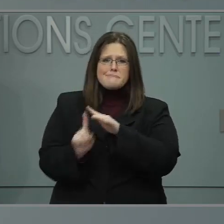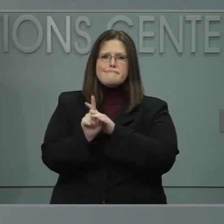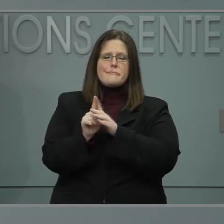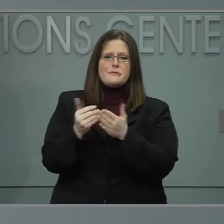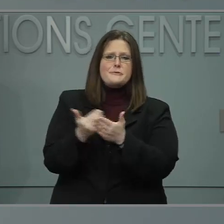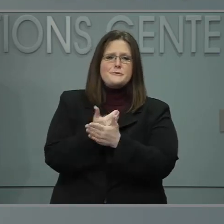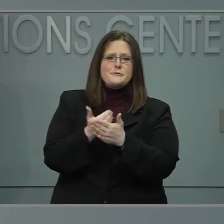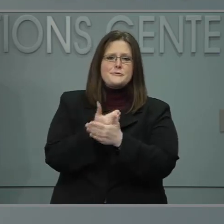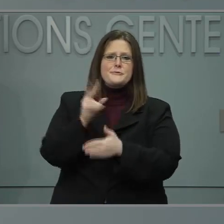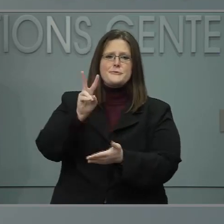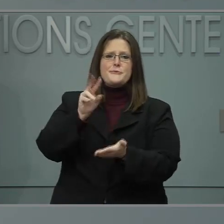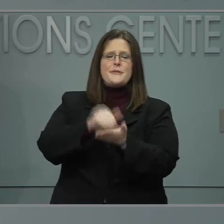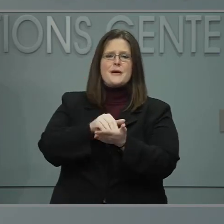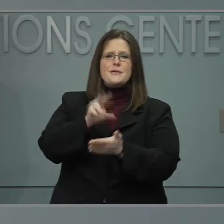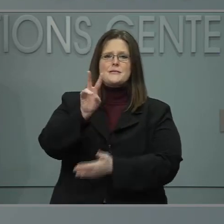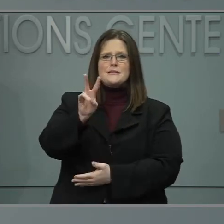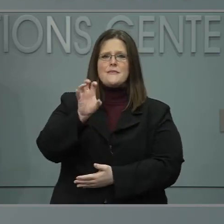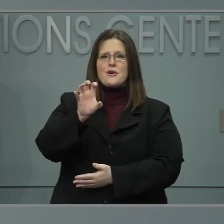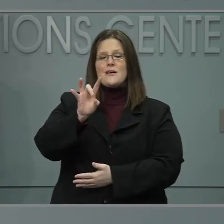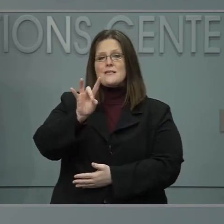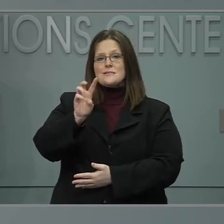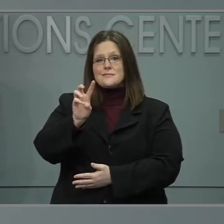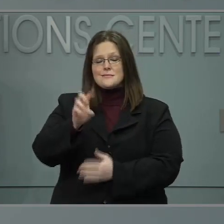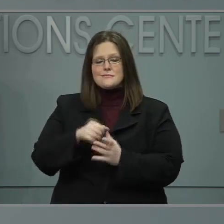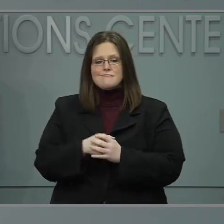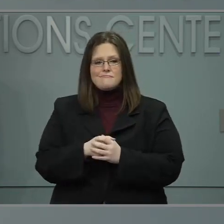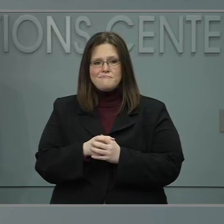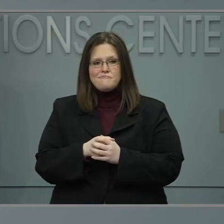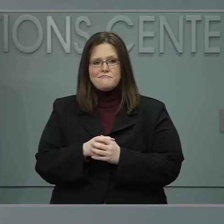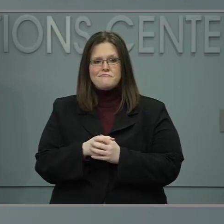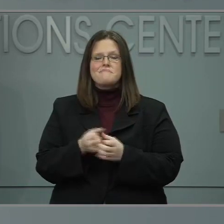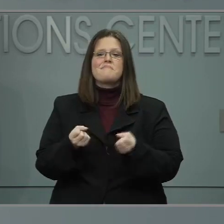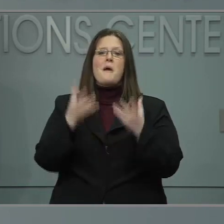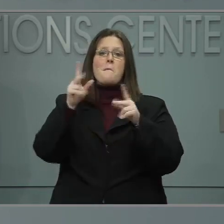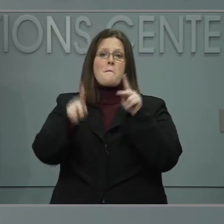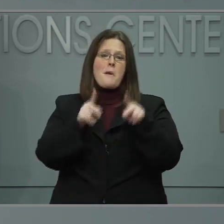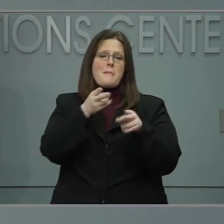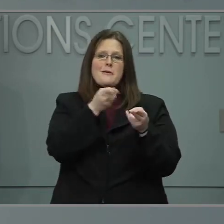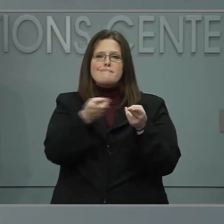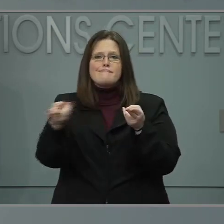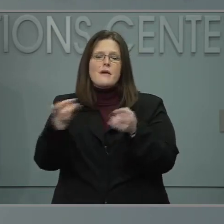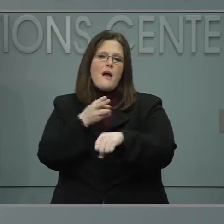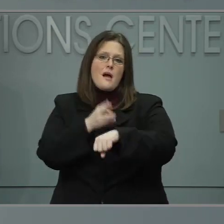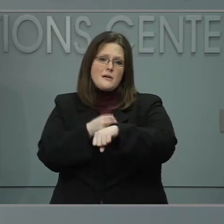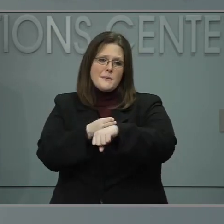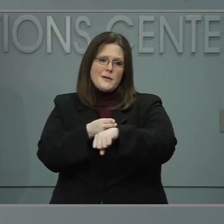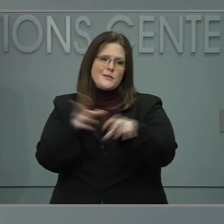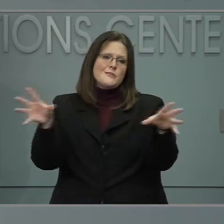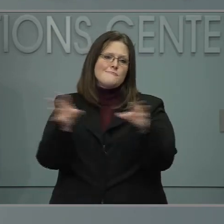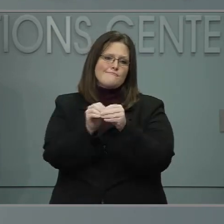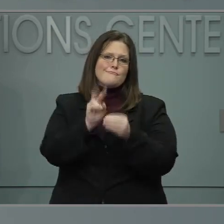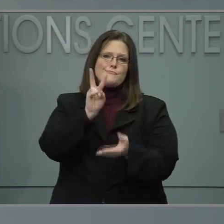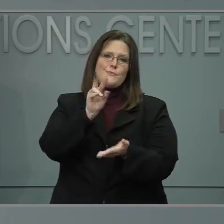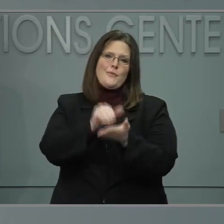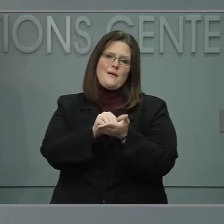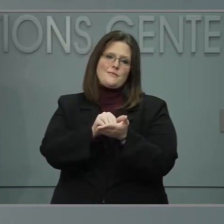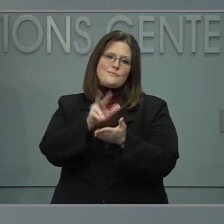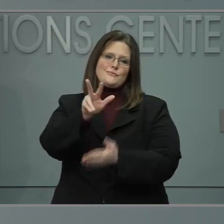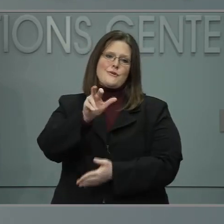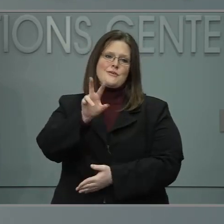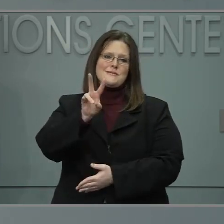2,374 people in the hospital and sadly 10,046 people who've died.